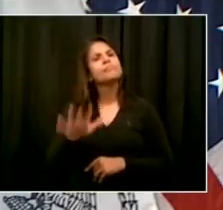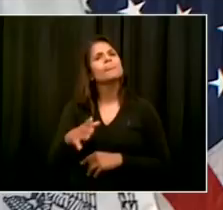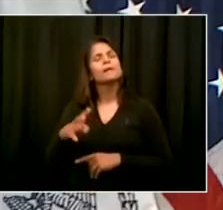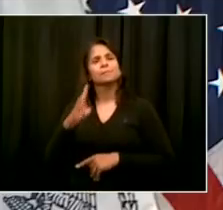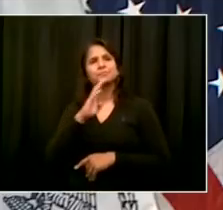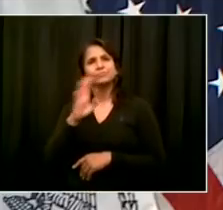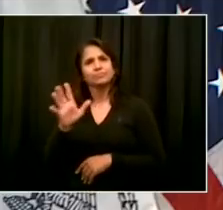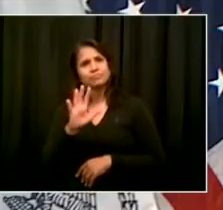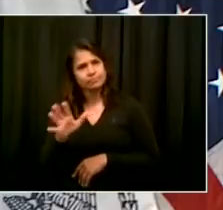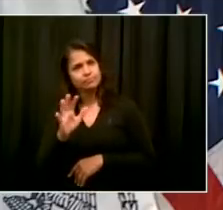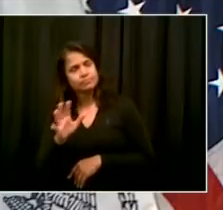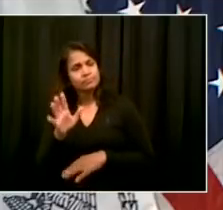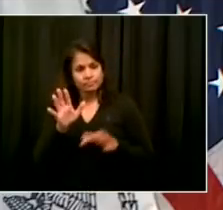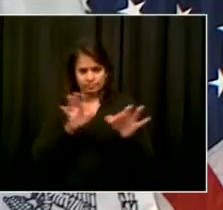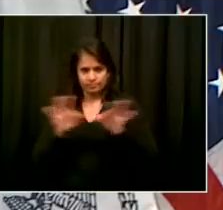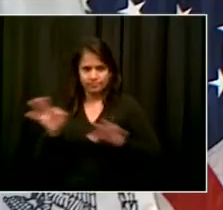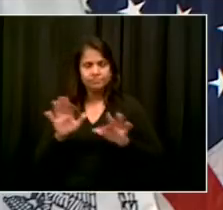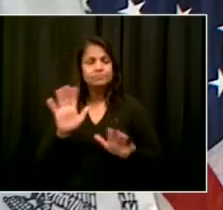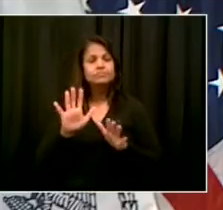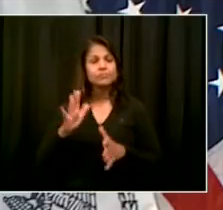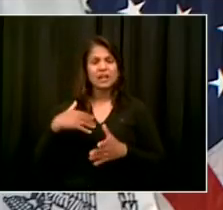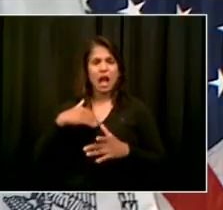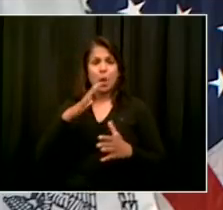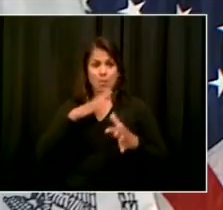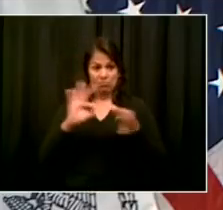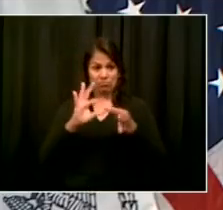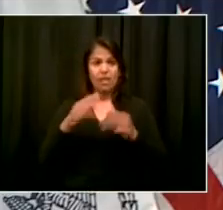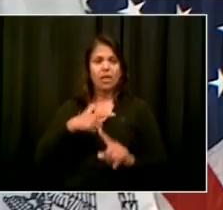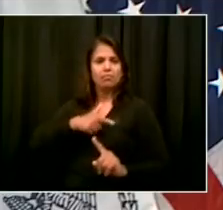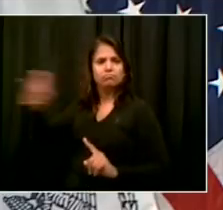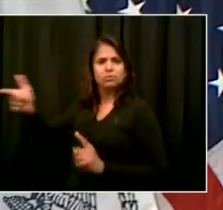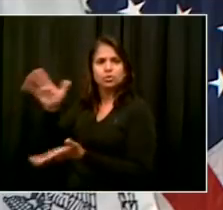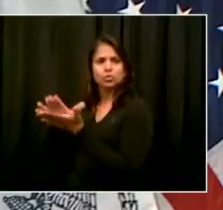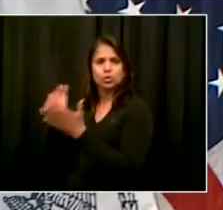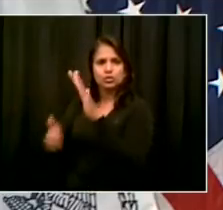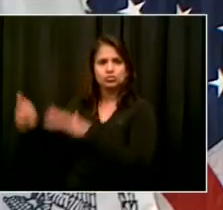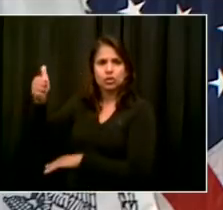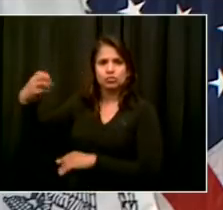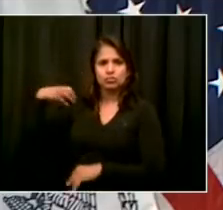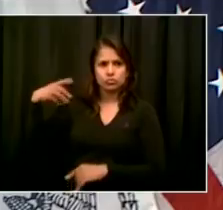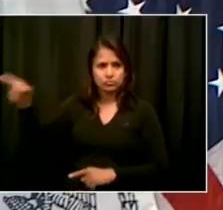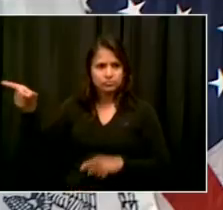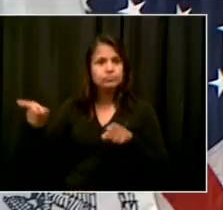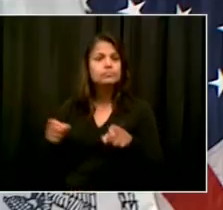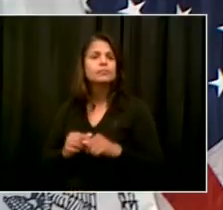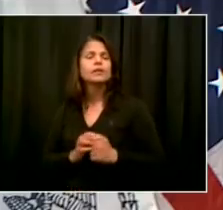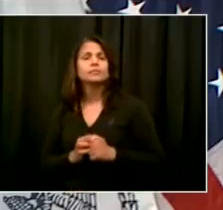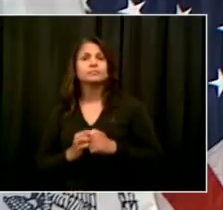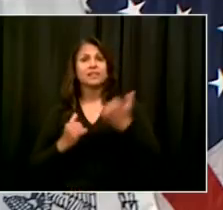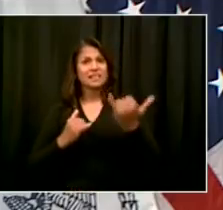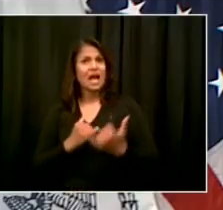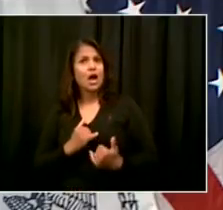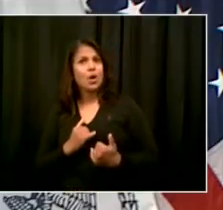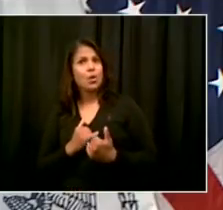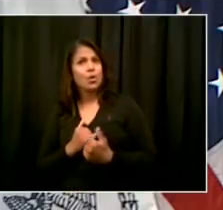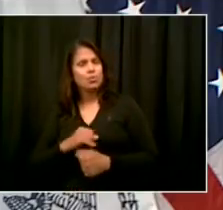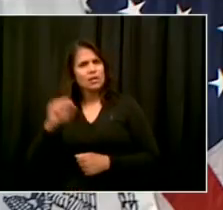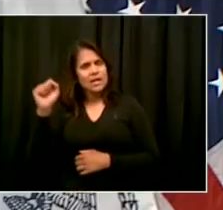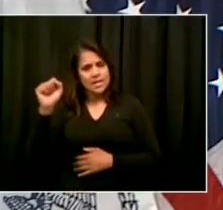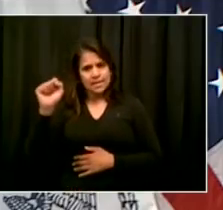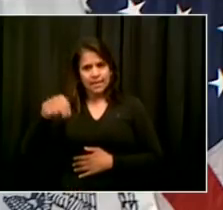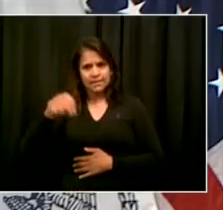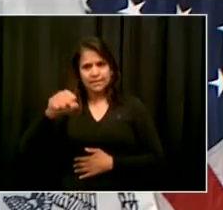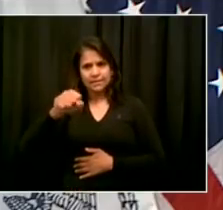his insights from talking to state officials constantly throughout the last weeks. But yes, there was a process for all school